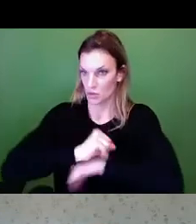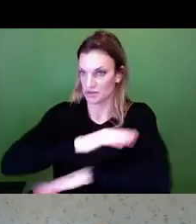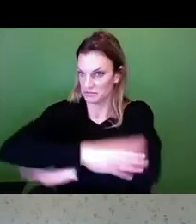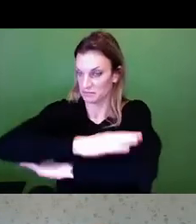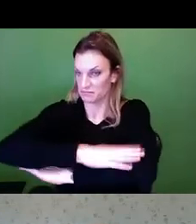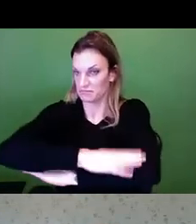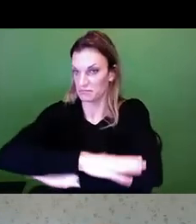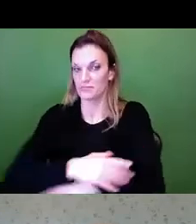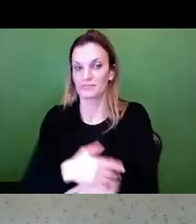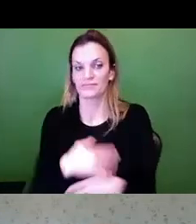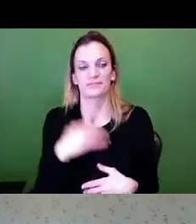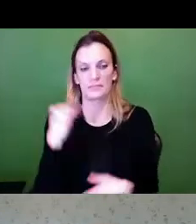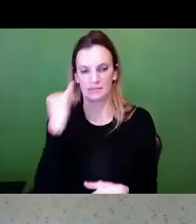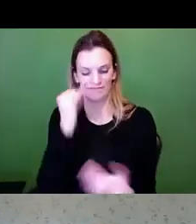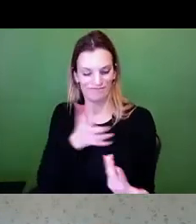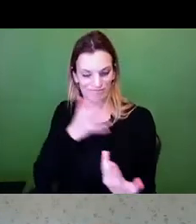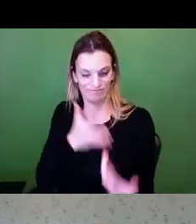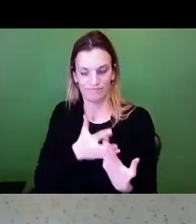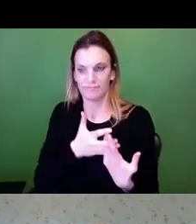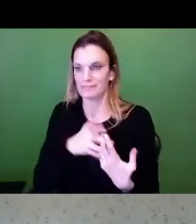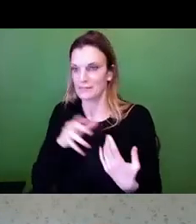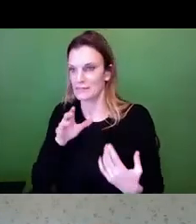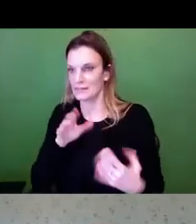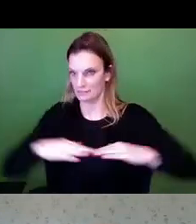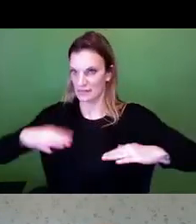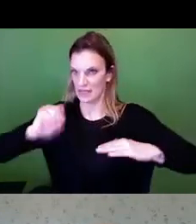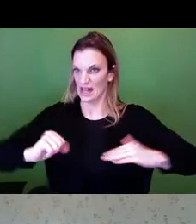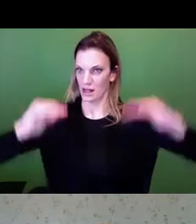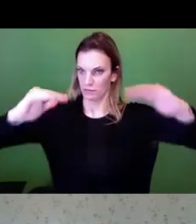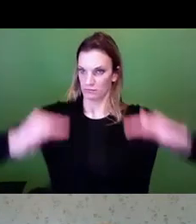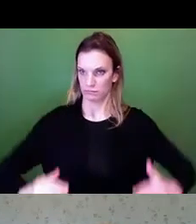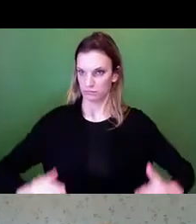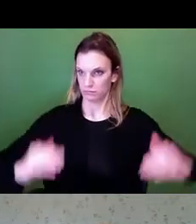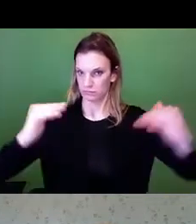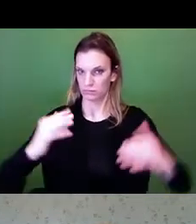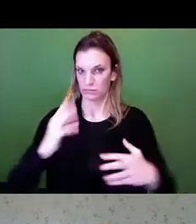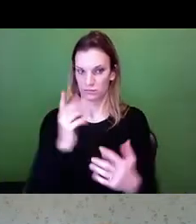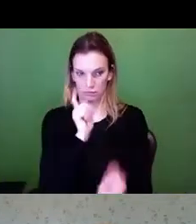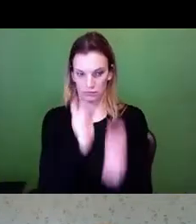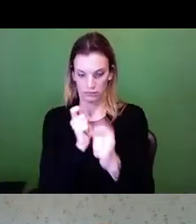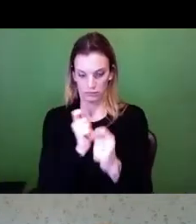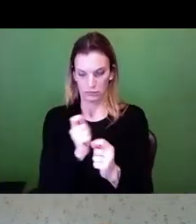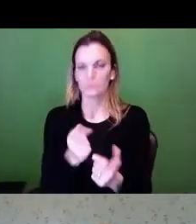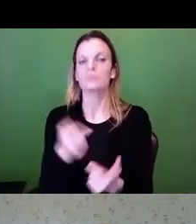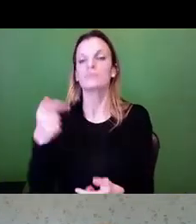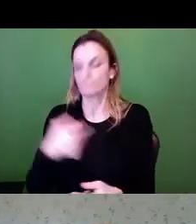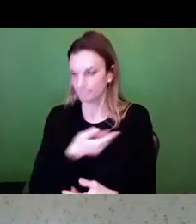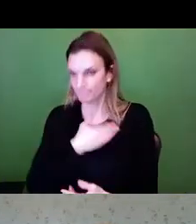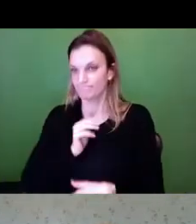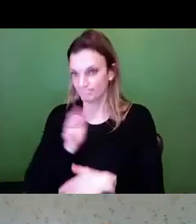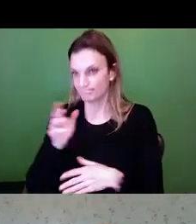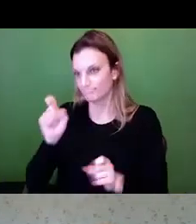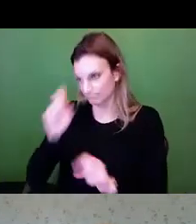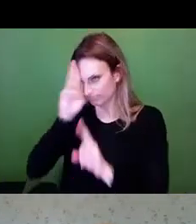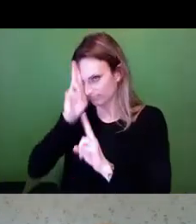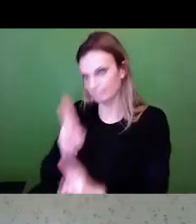modifications up or down, different size desks to accommodate, we'll take care of that. One of